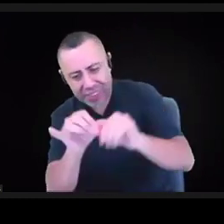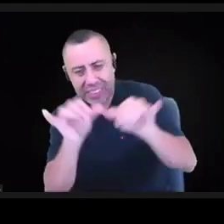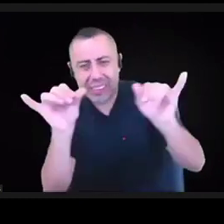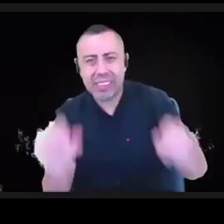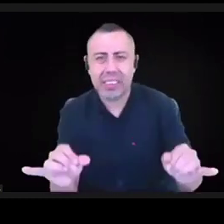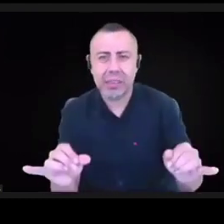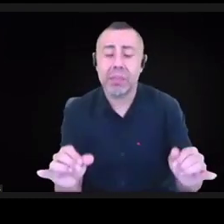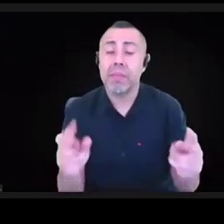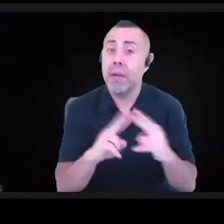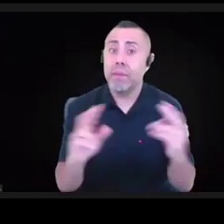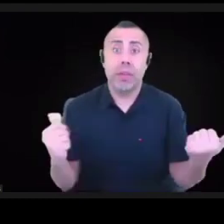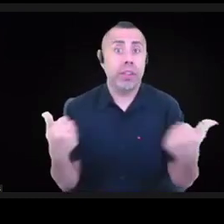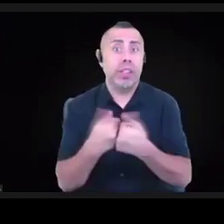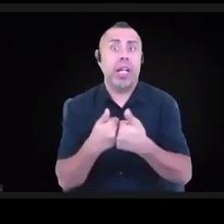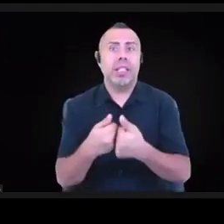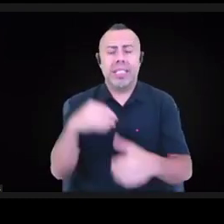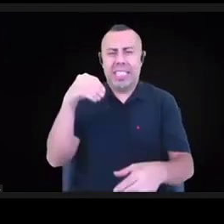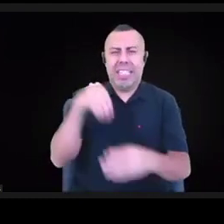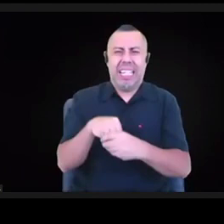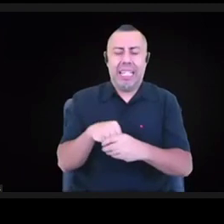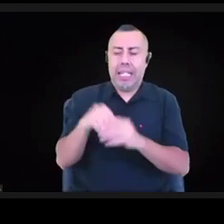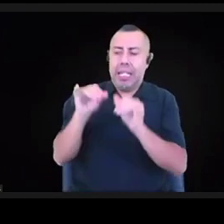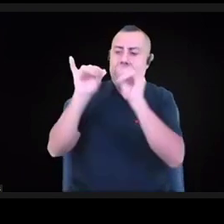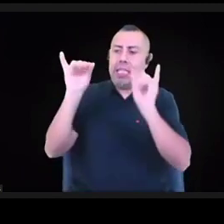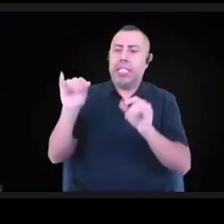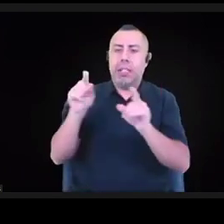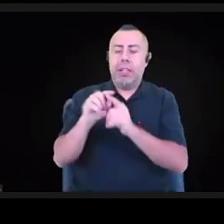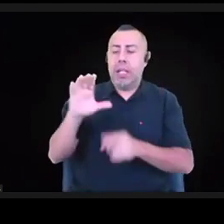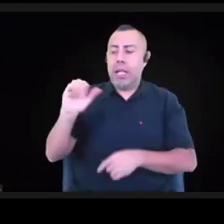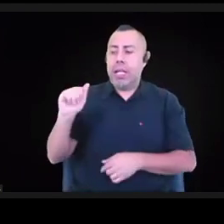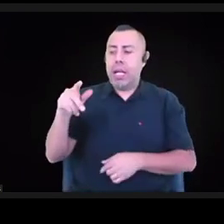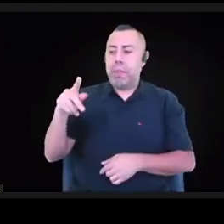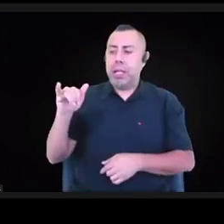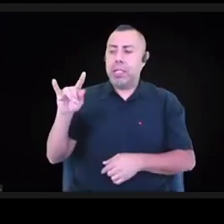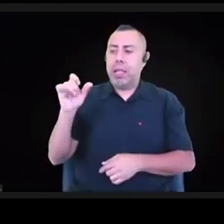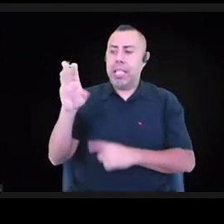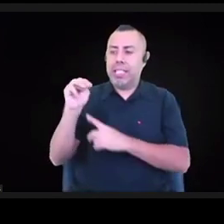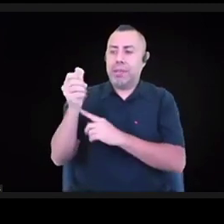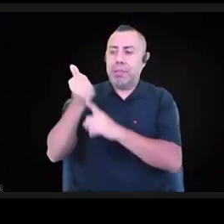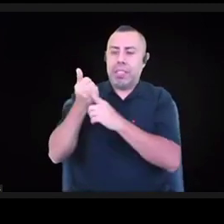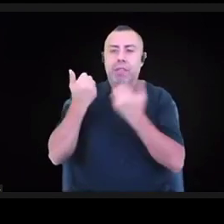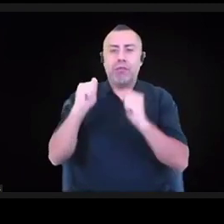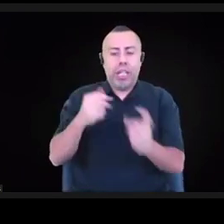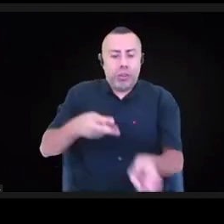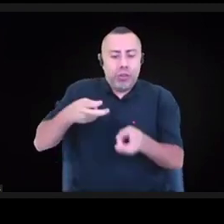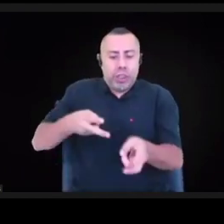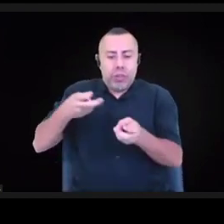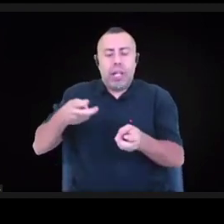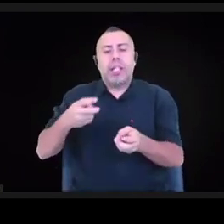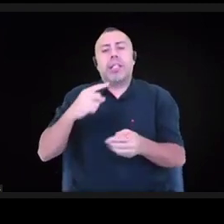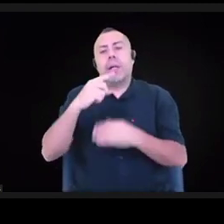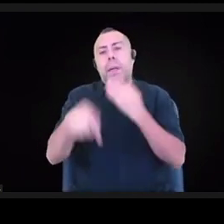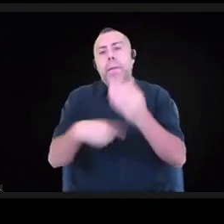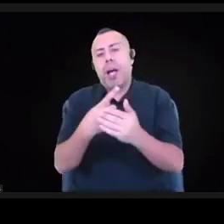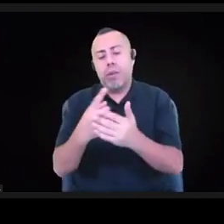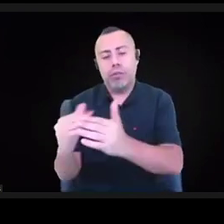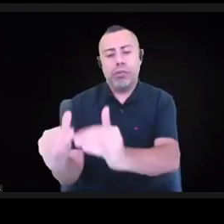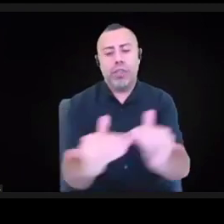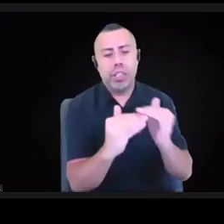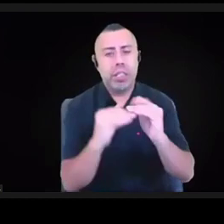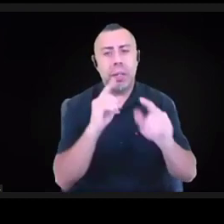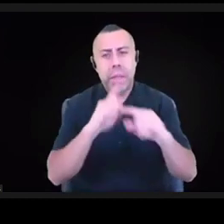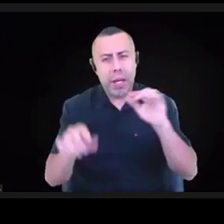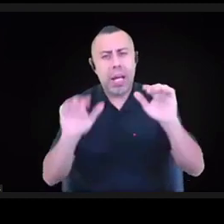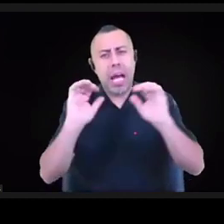extractive system like capitalism to think about liberatory structures, but what are the ways that we could create more just economies and more just systems of